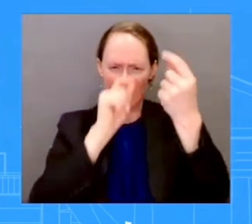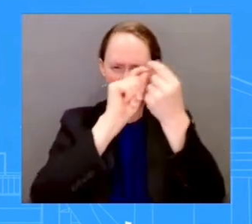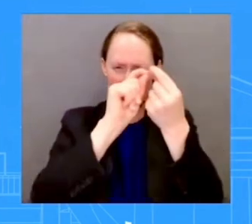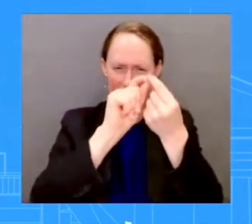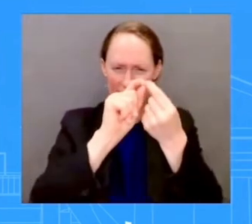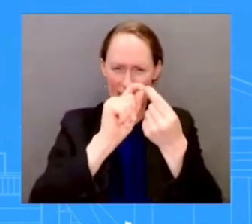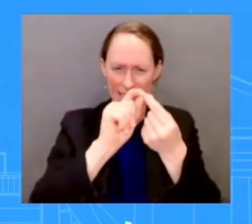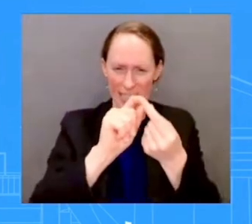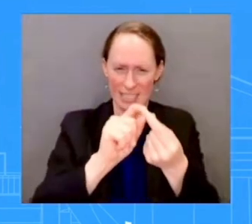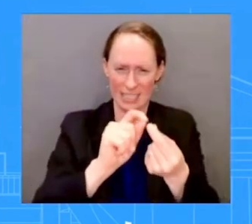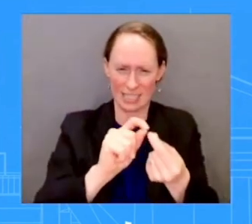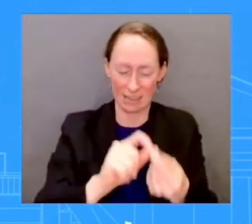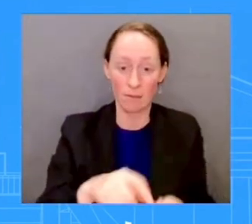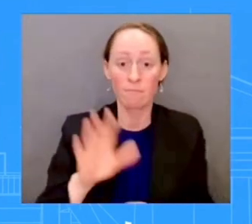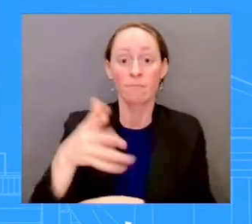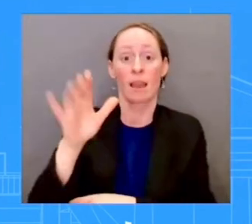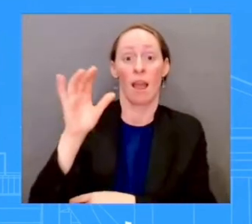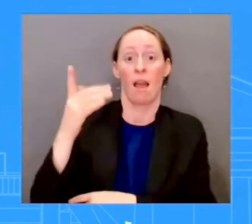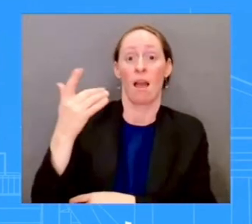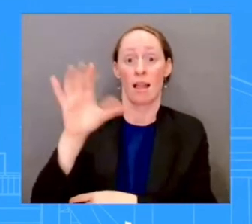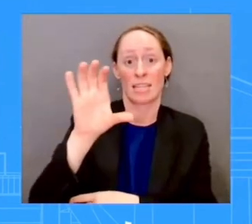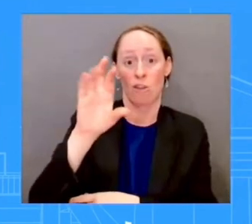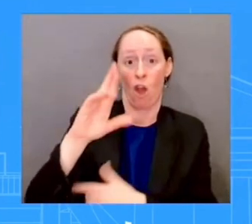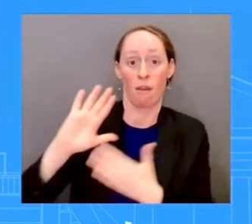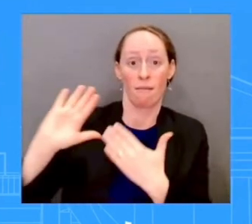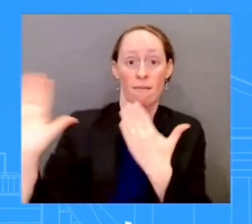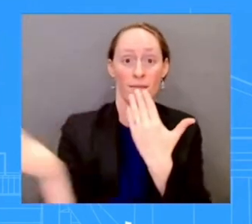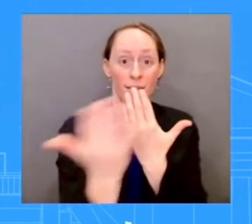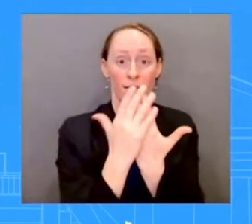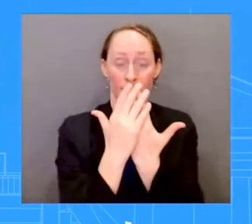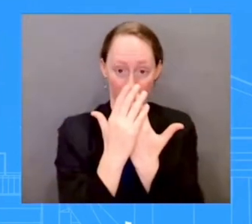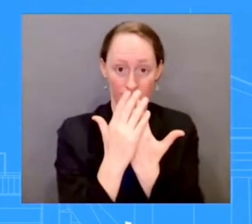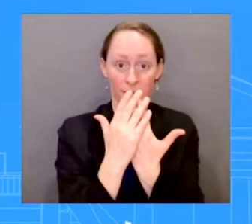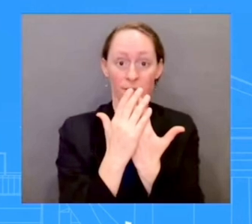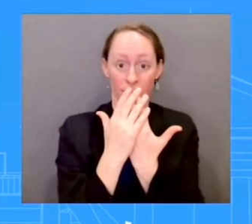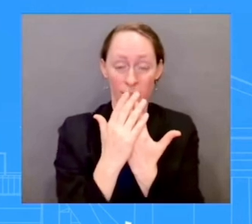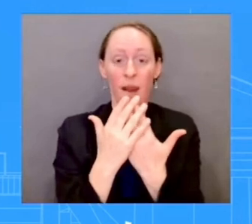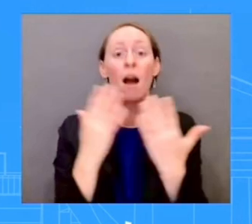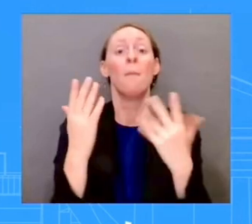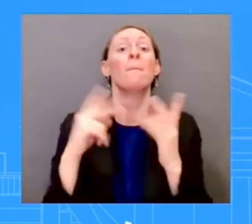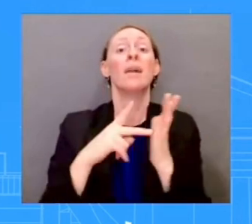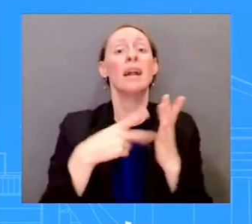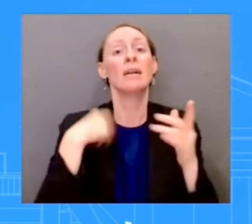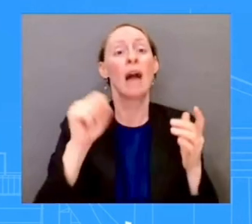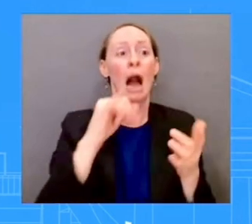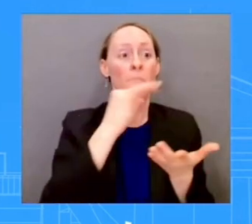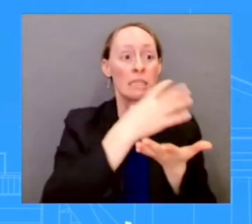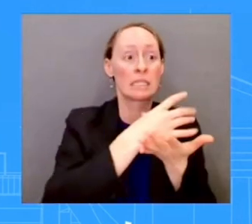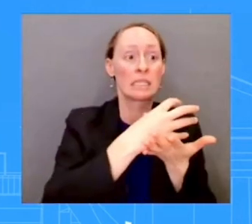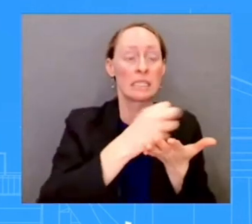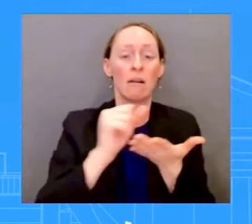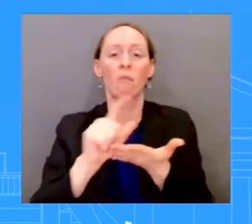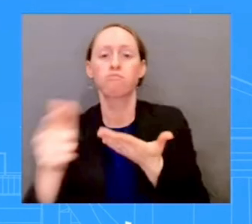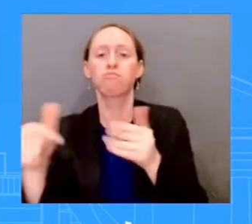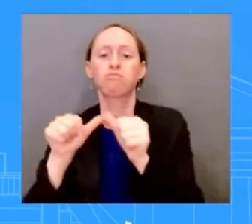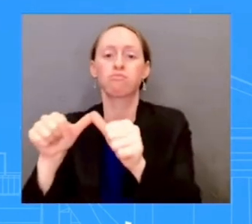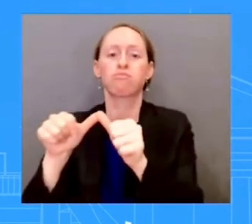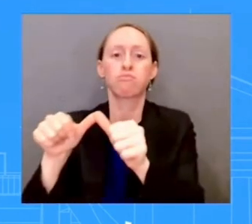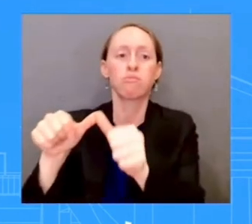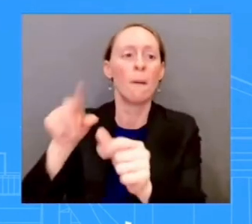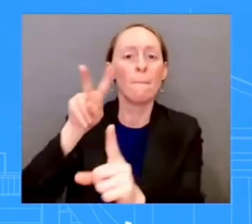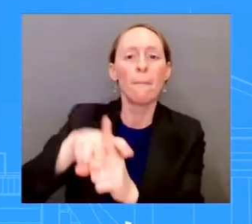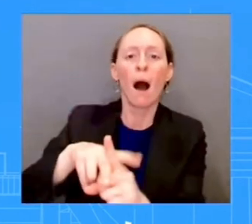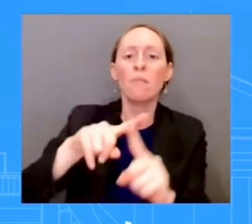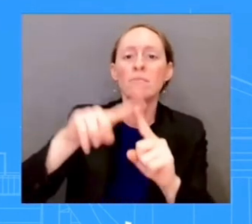that included an adjustment to WIC, the Supplemental Nutrition Program for Women, Infants, and Children. Without this adjustment,